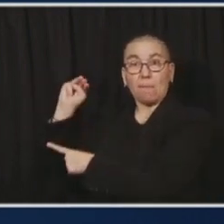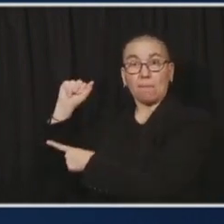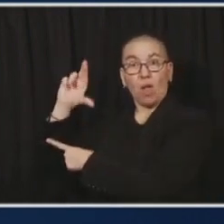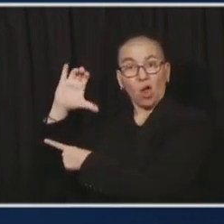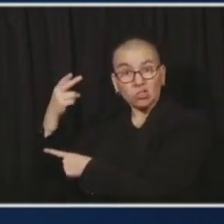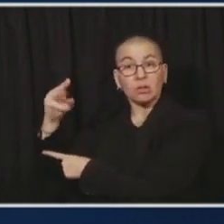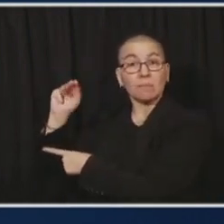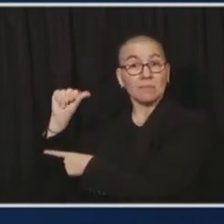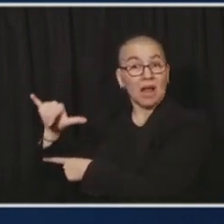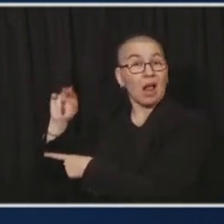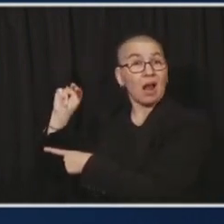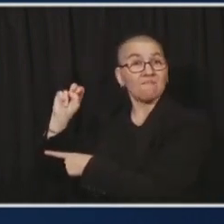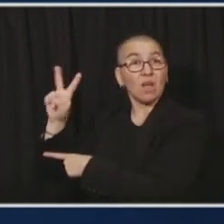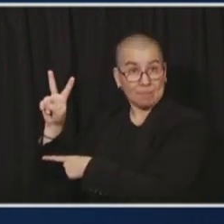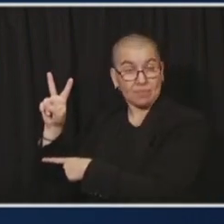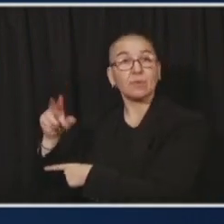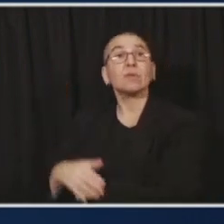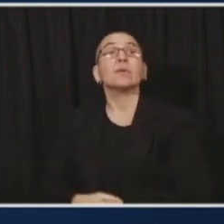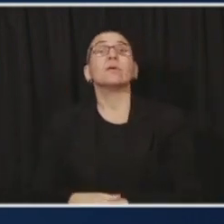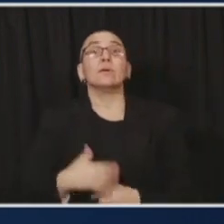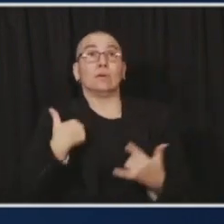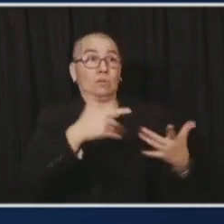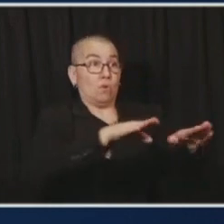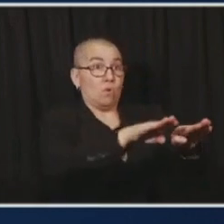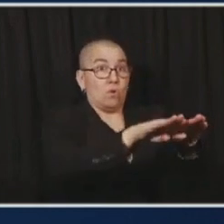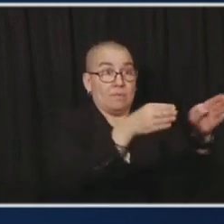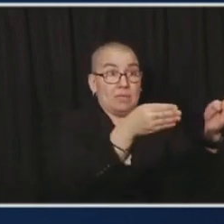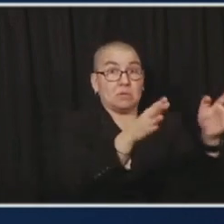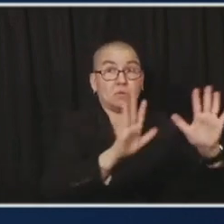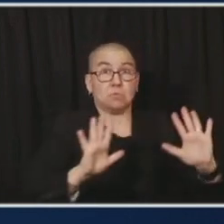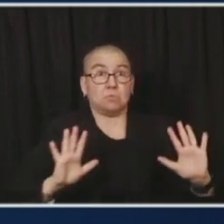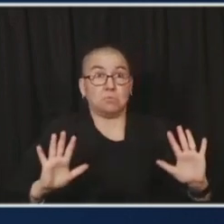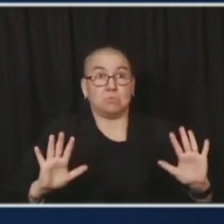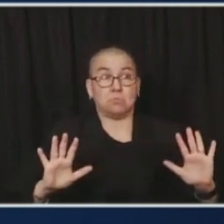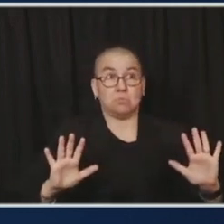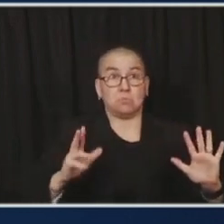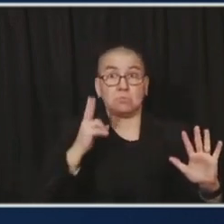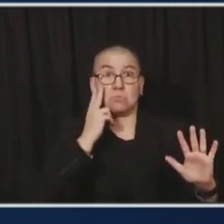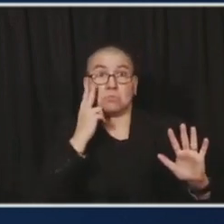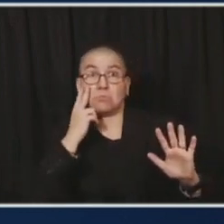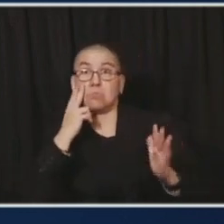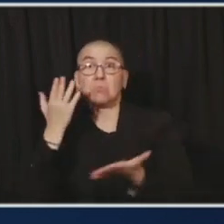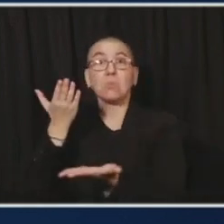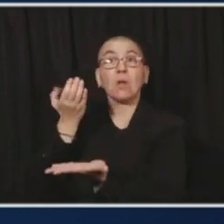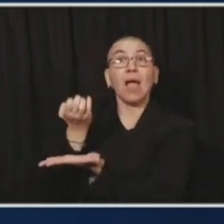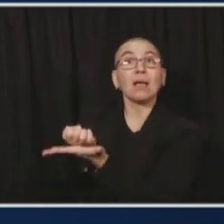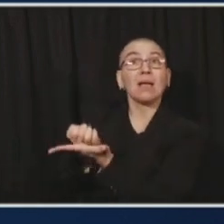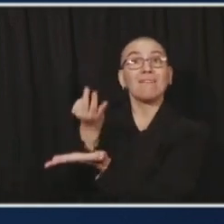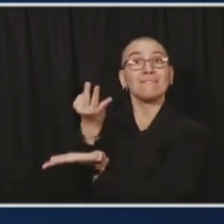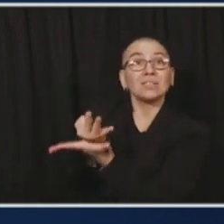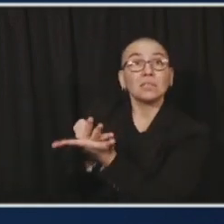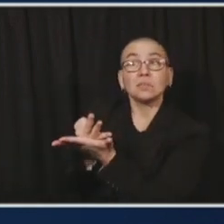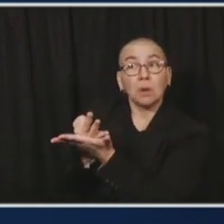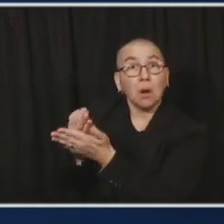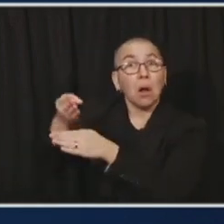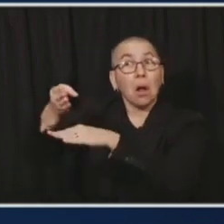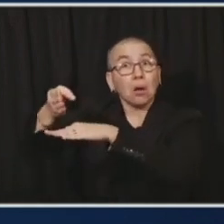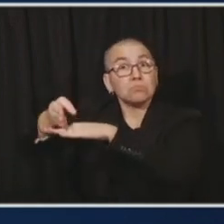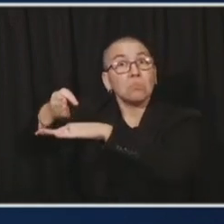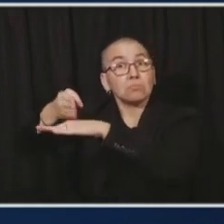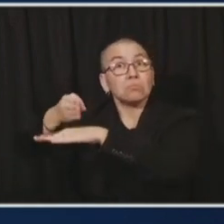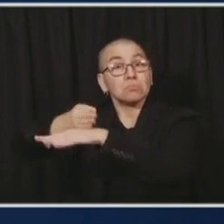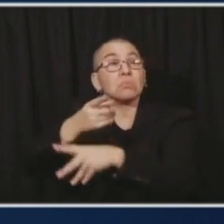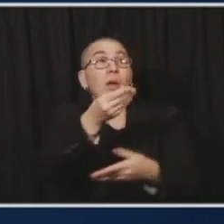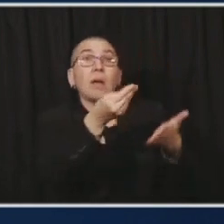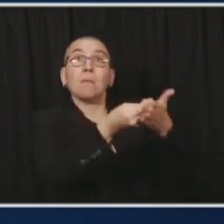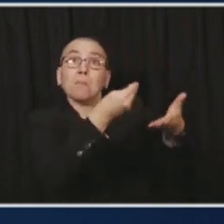more. Our economy was open as any state in the nation and our economic activity seemed to reflect that in state budget numbers. So we managed